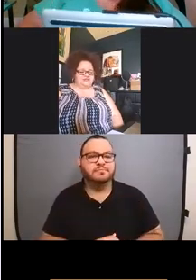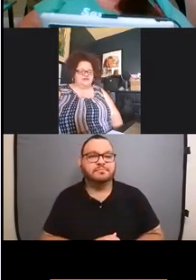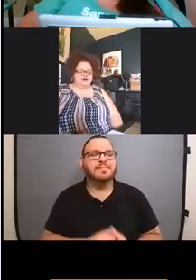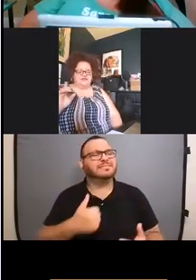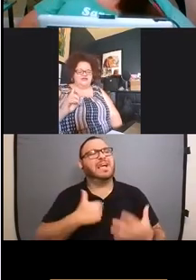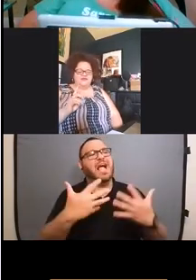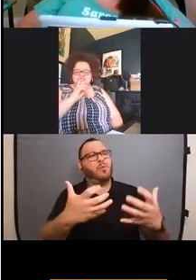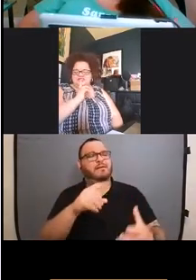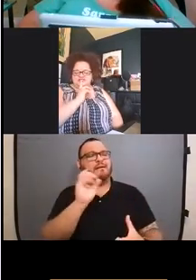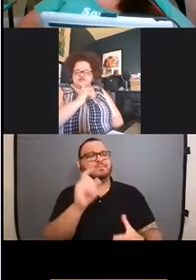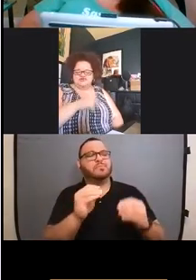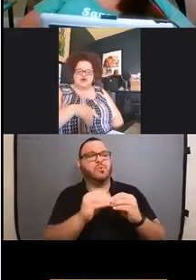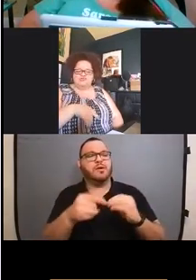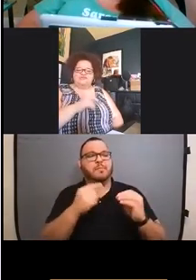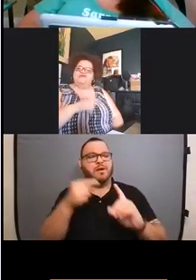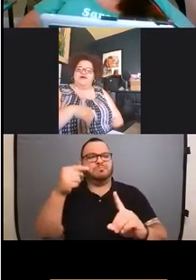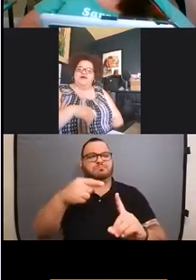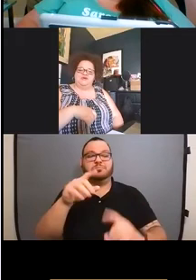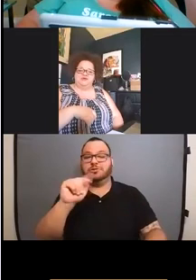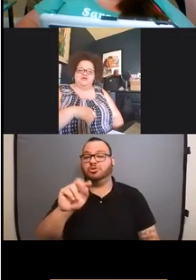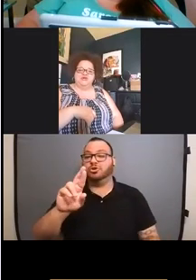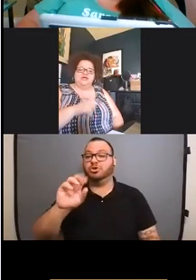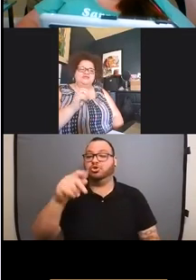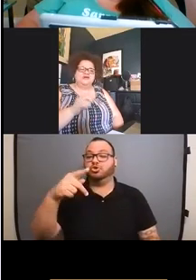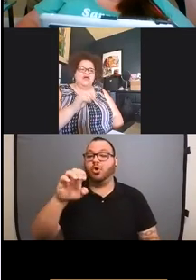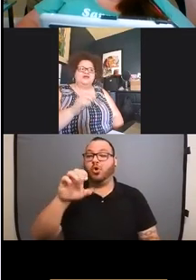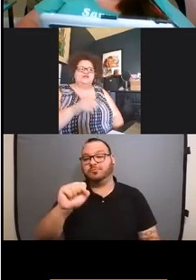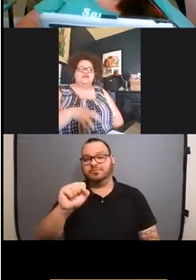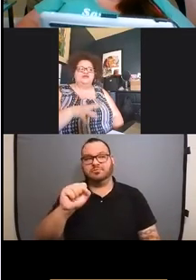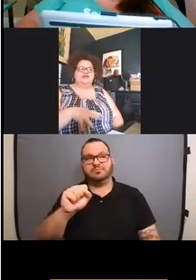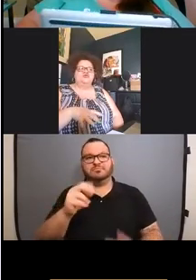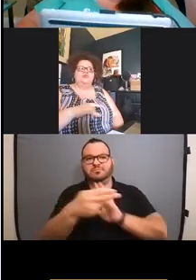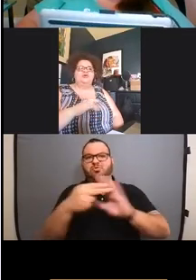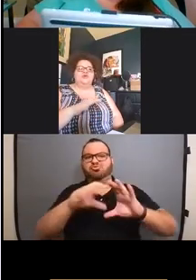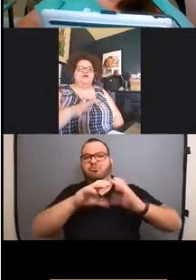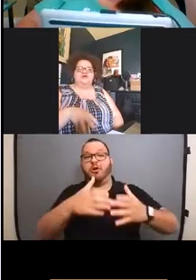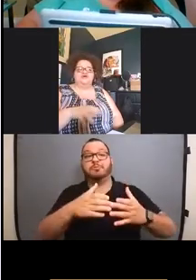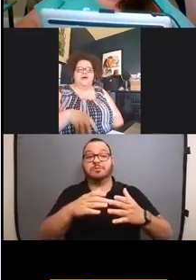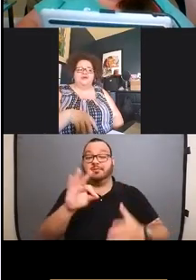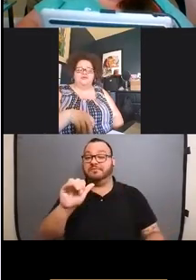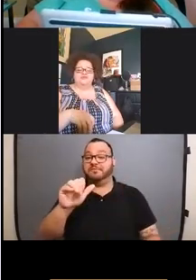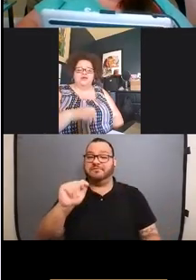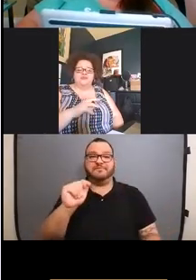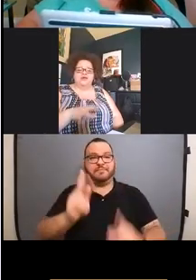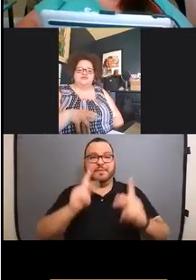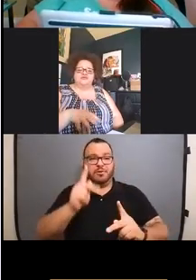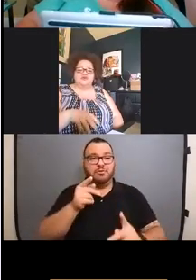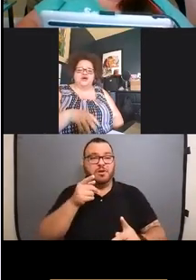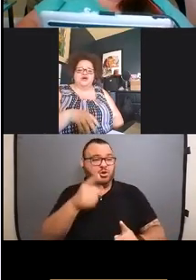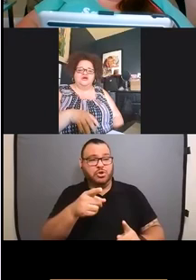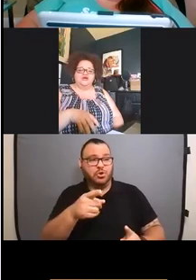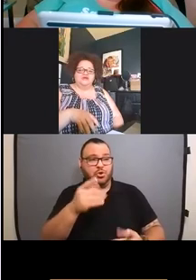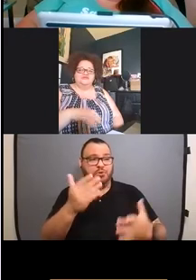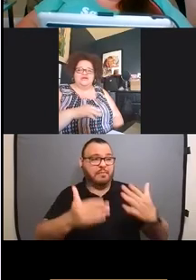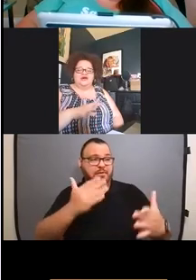already asked. And I want, and they mentioned tropes of fat people. Is there anything that you will not draw fat people doing because you